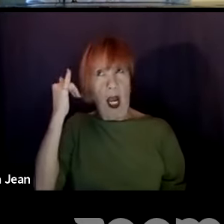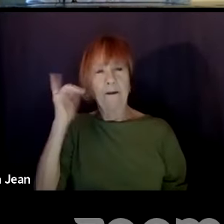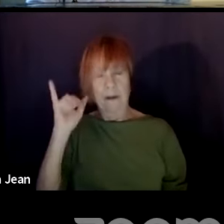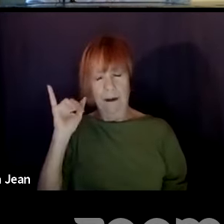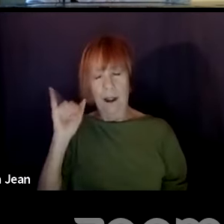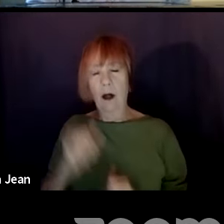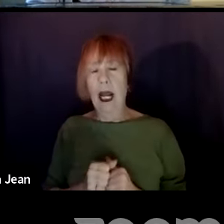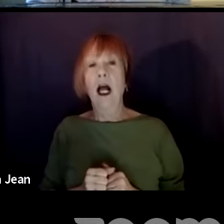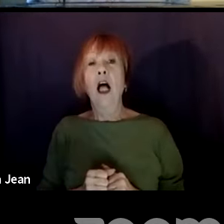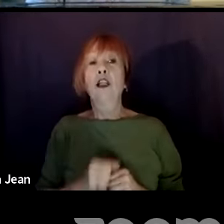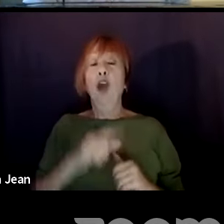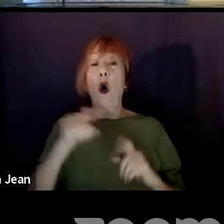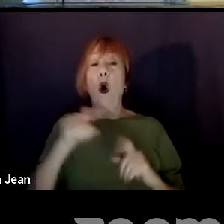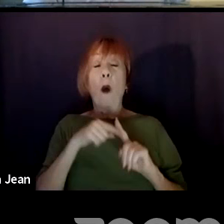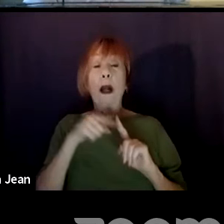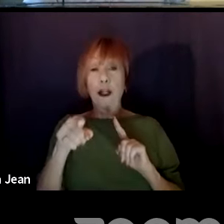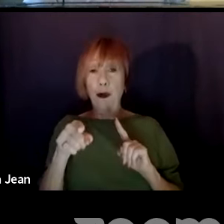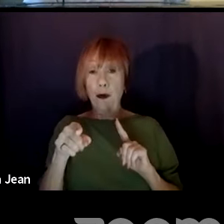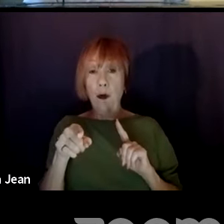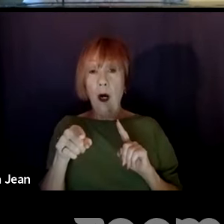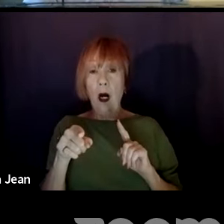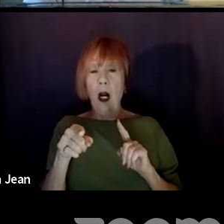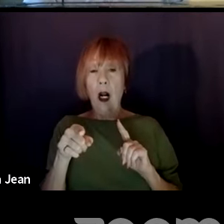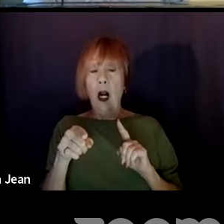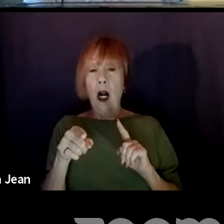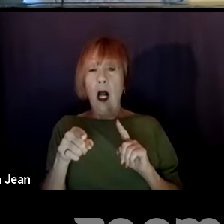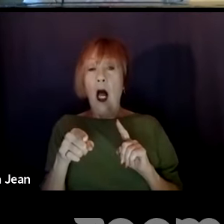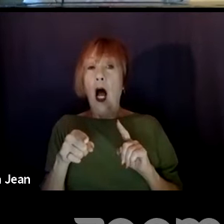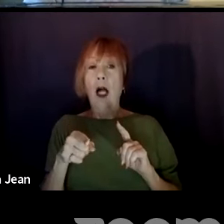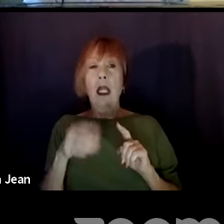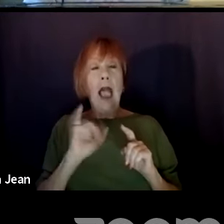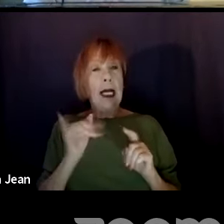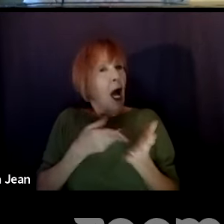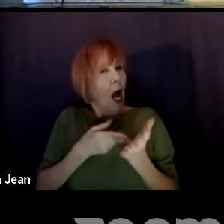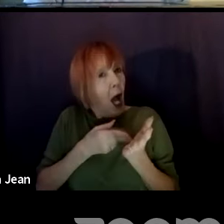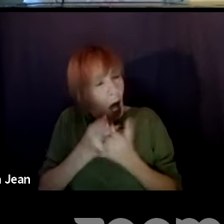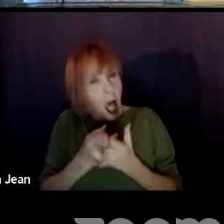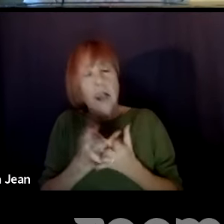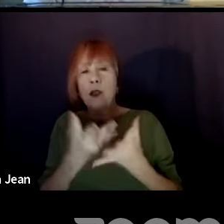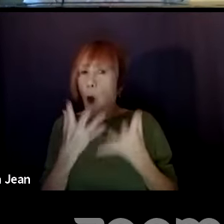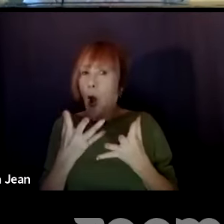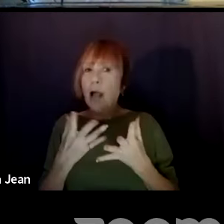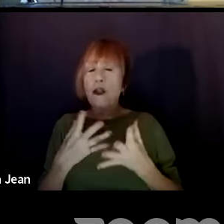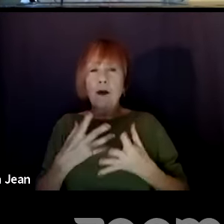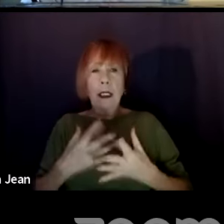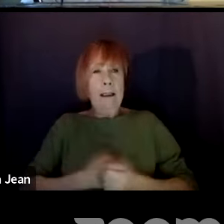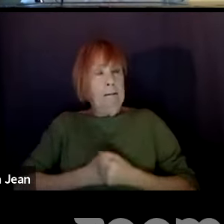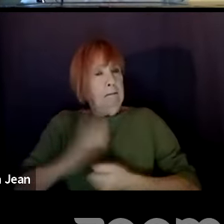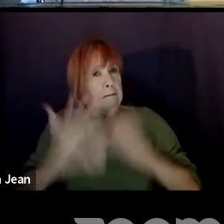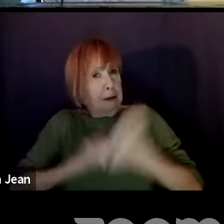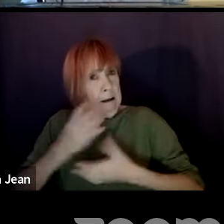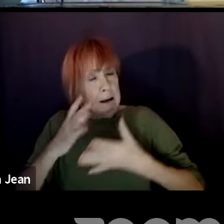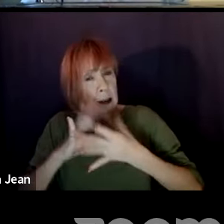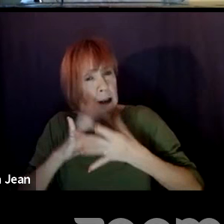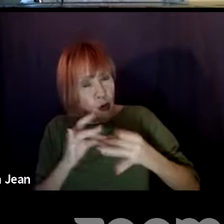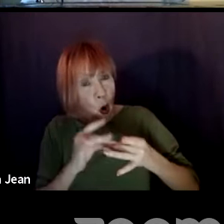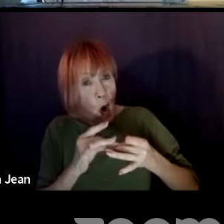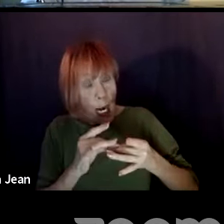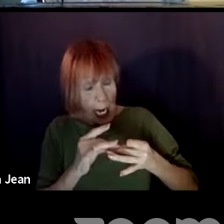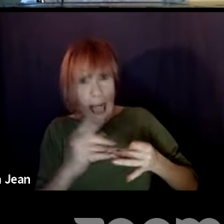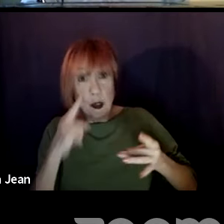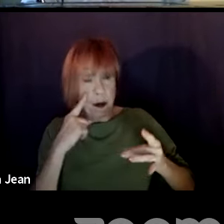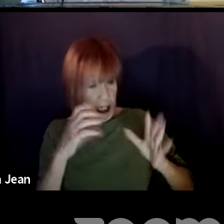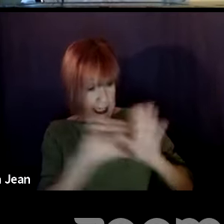think that when you're coming from a place of genuine, like you want to tell a story, you know, you find a person or a character interesting,